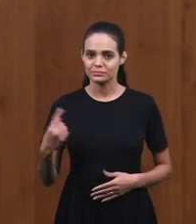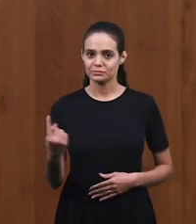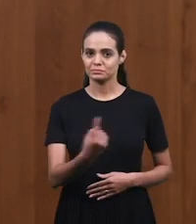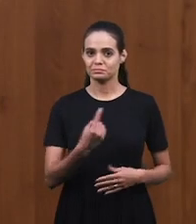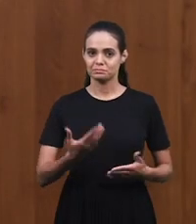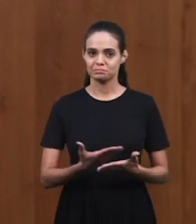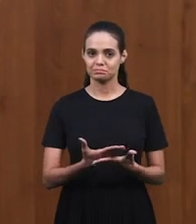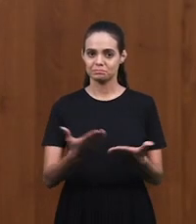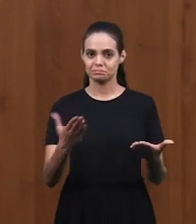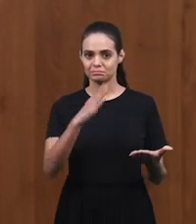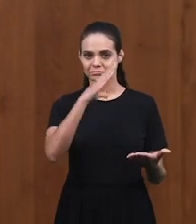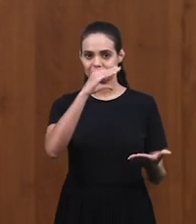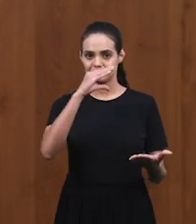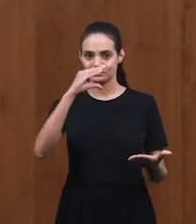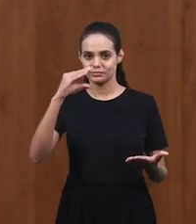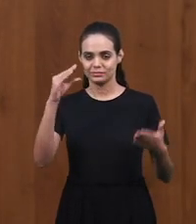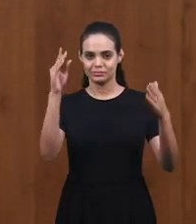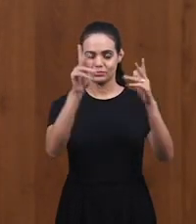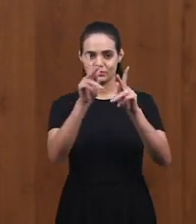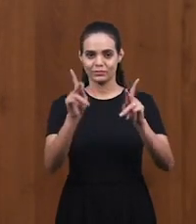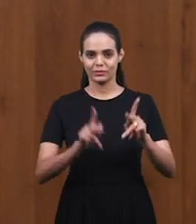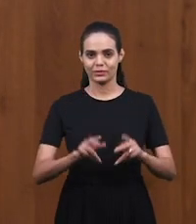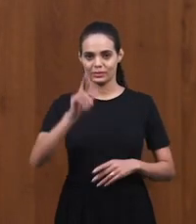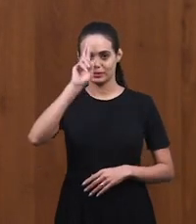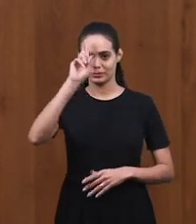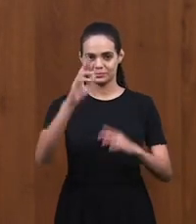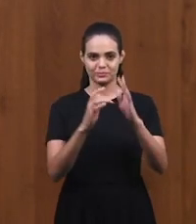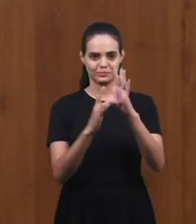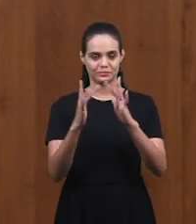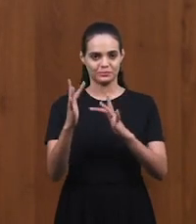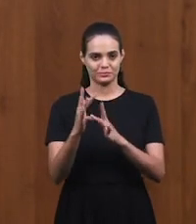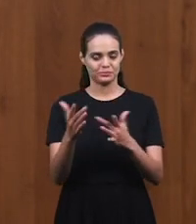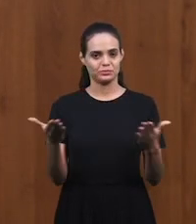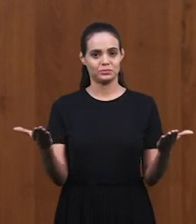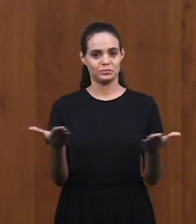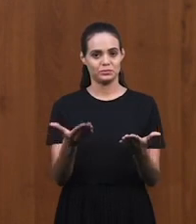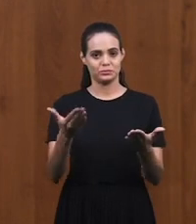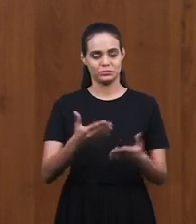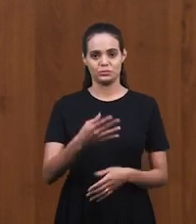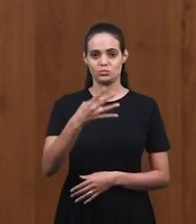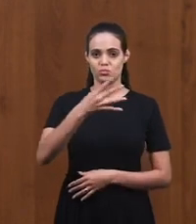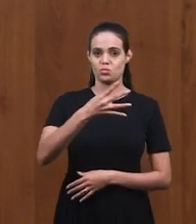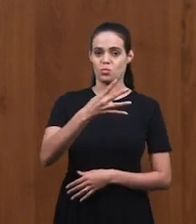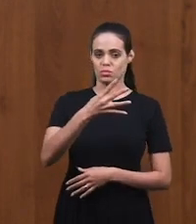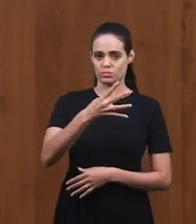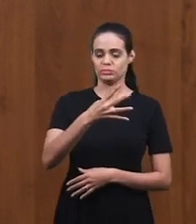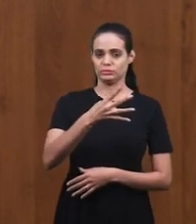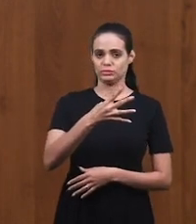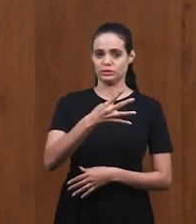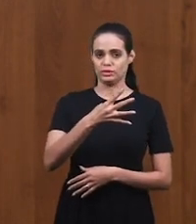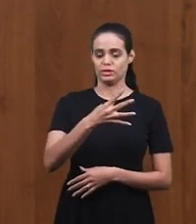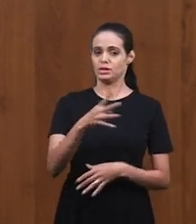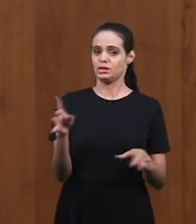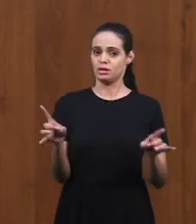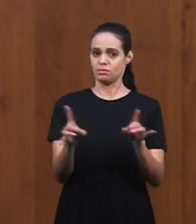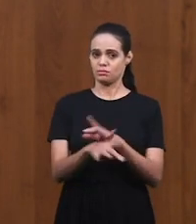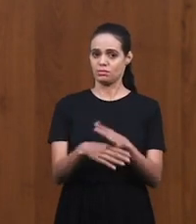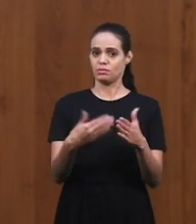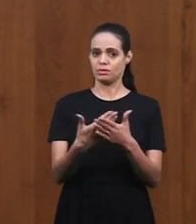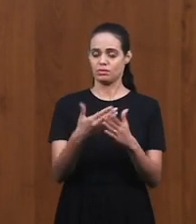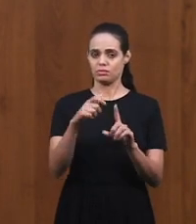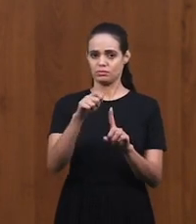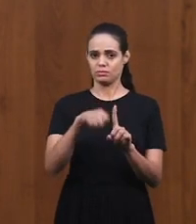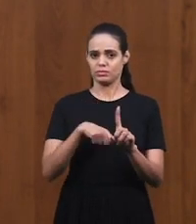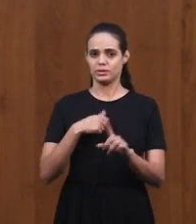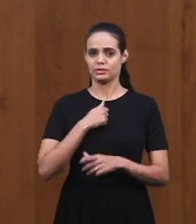We grieve the adolescence with the peace of the Lord Jesus. We will have today the fourth and last class of the month